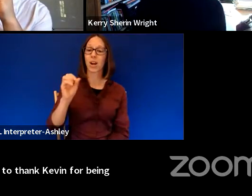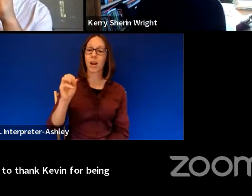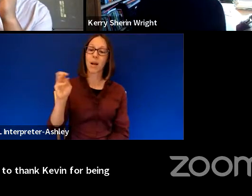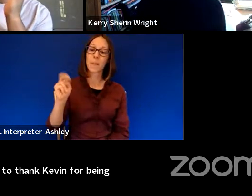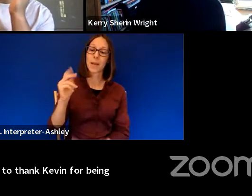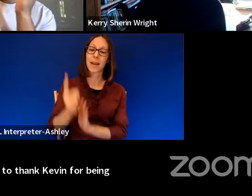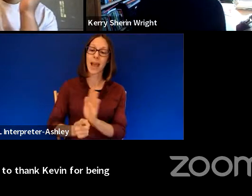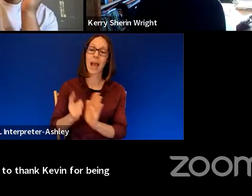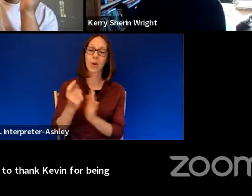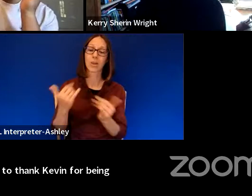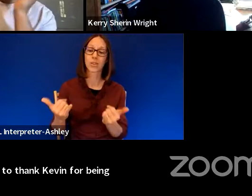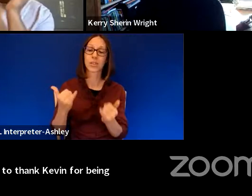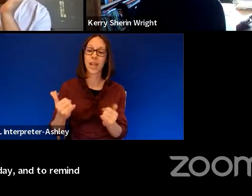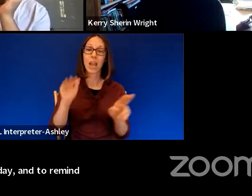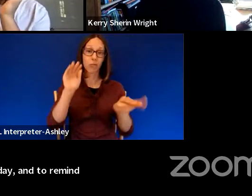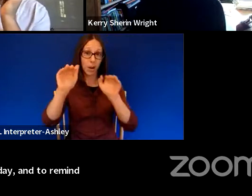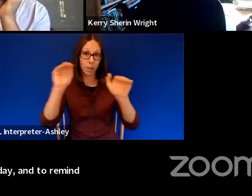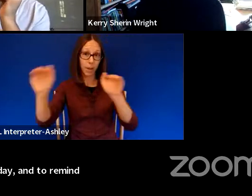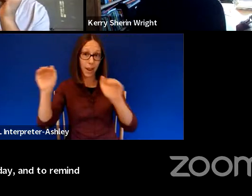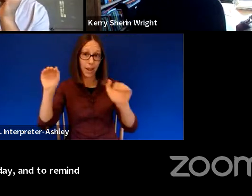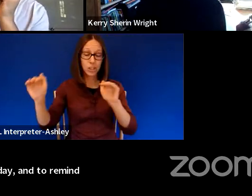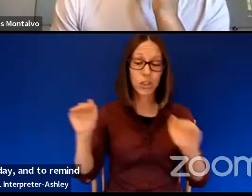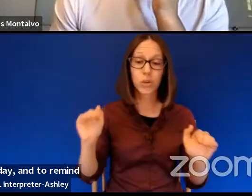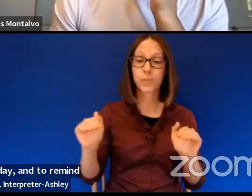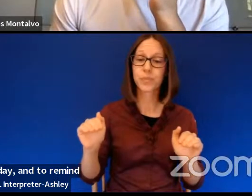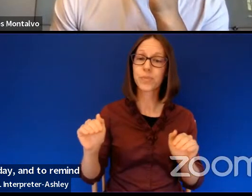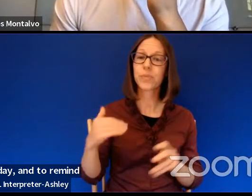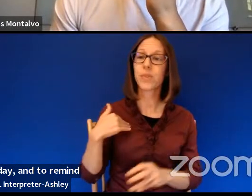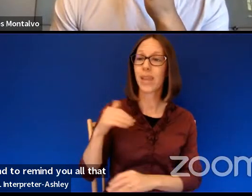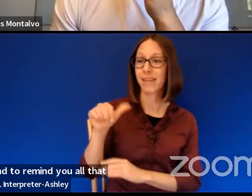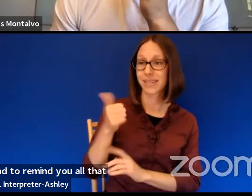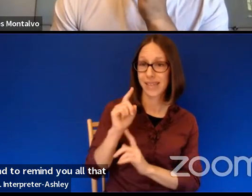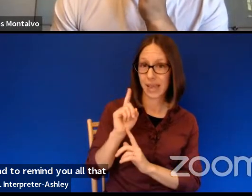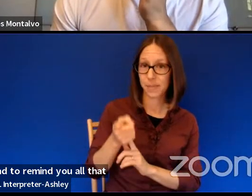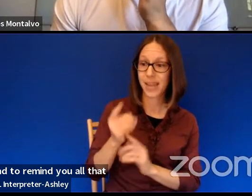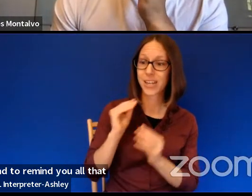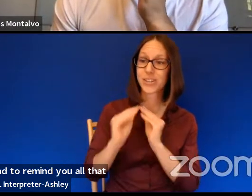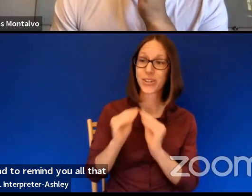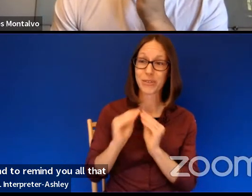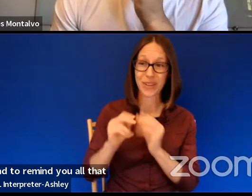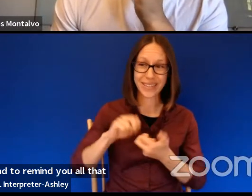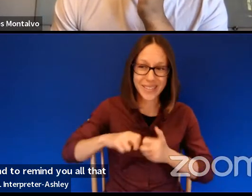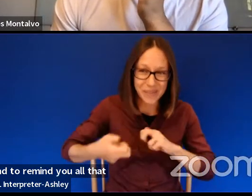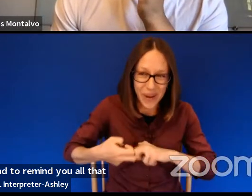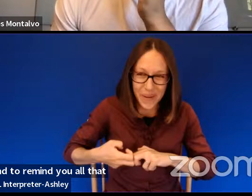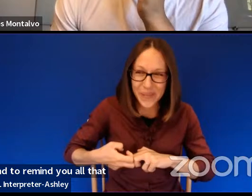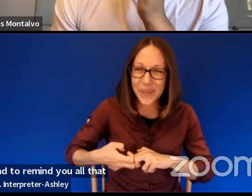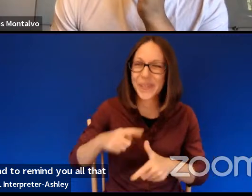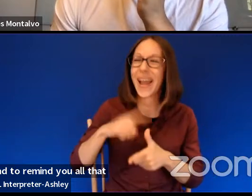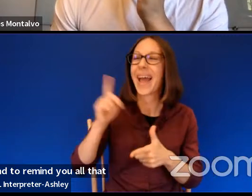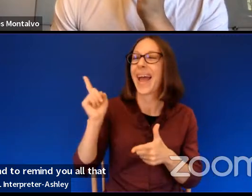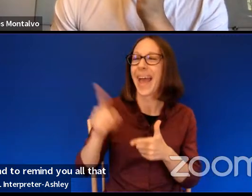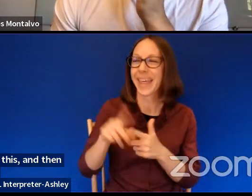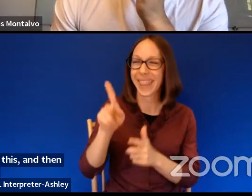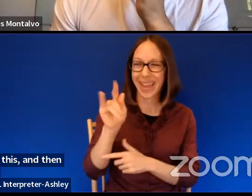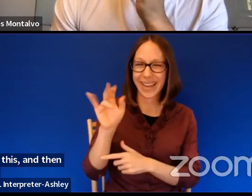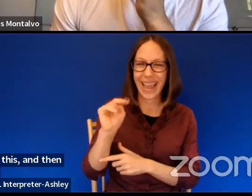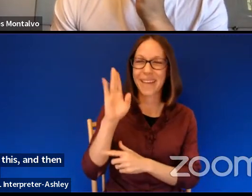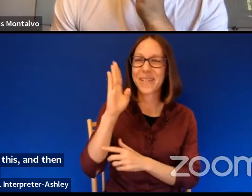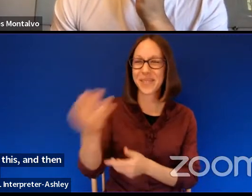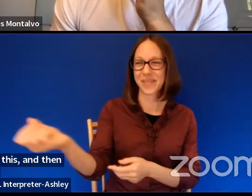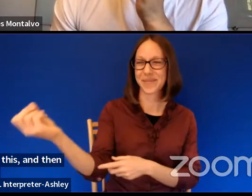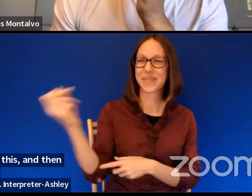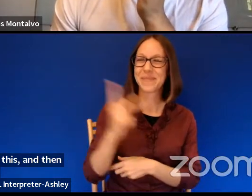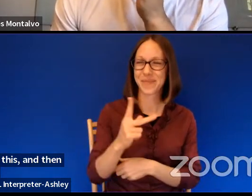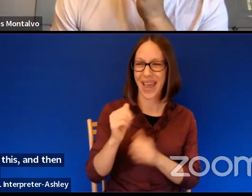uh, and to remind you all that we have 10 minutes to fix this and then Kevin will be back on here with